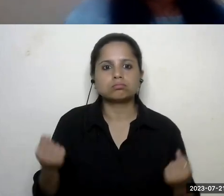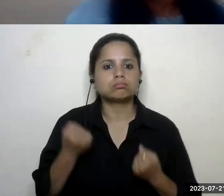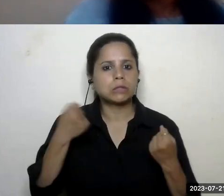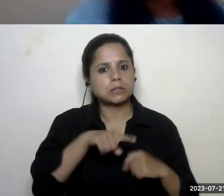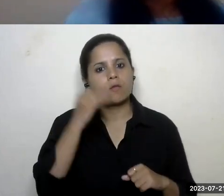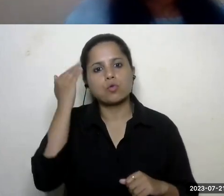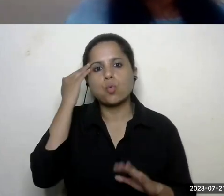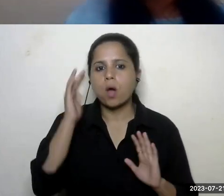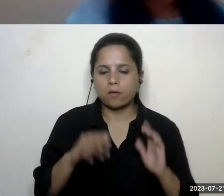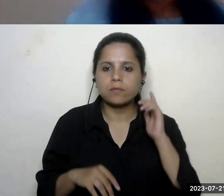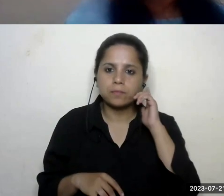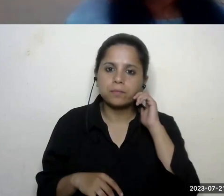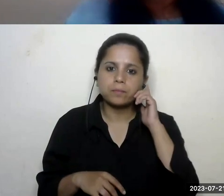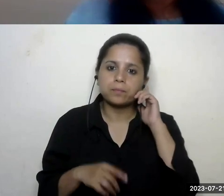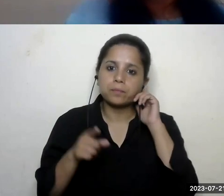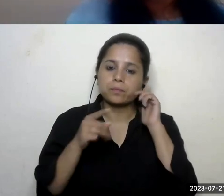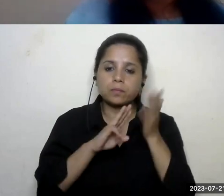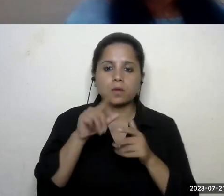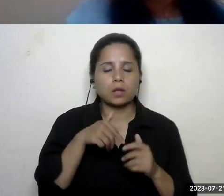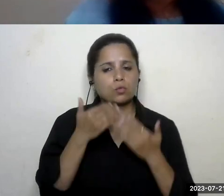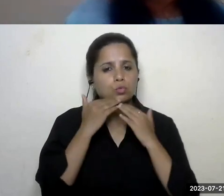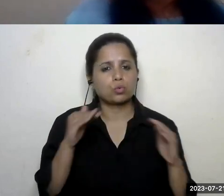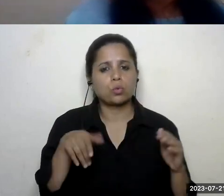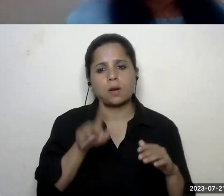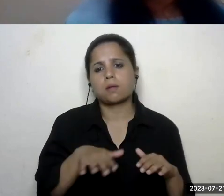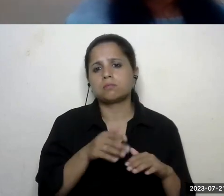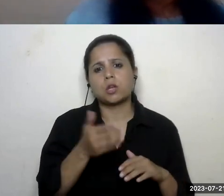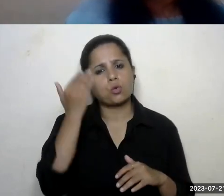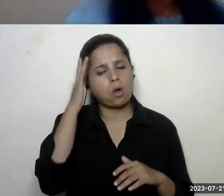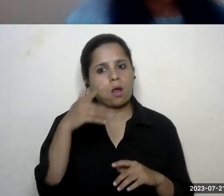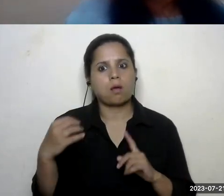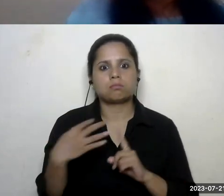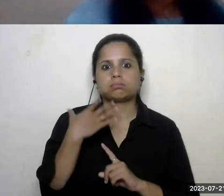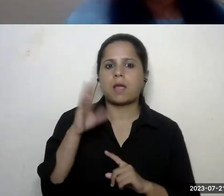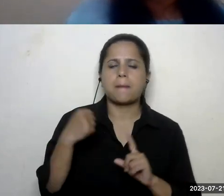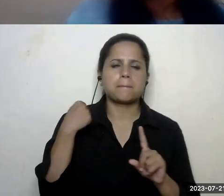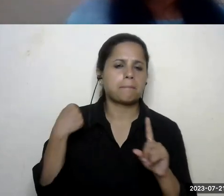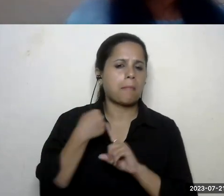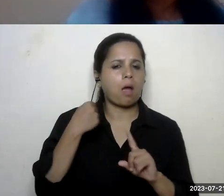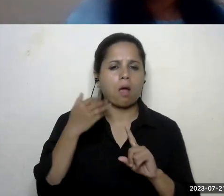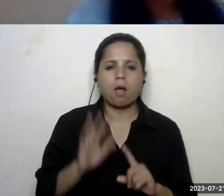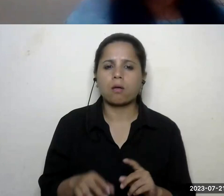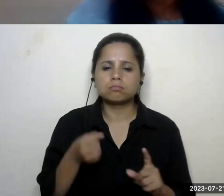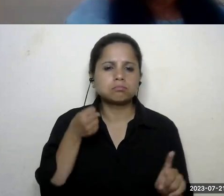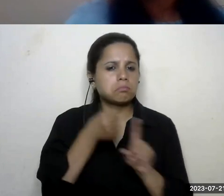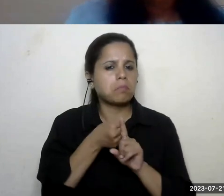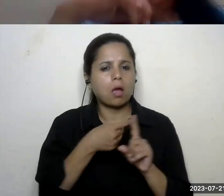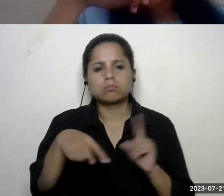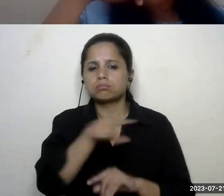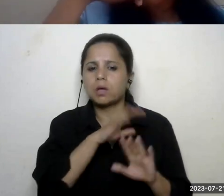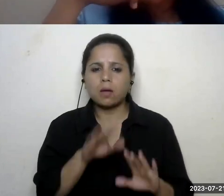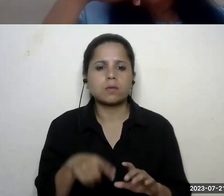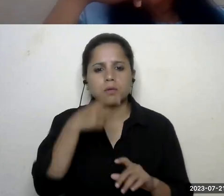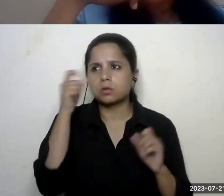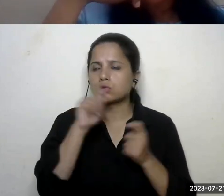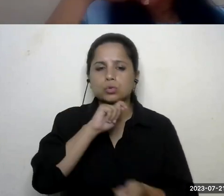yes i think our student populations are also being affected they are being impacted by global climate change isn't it just